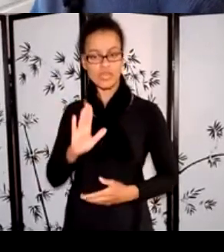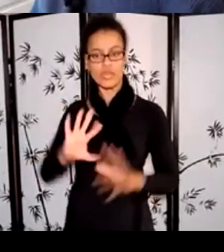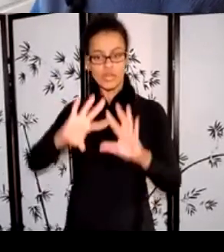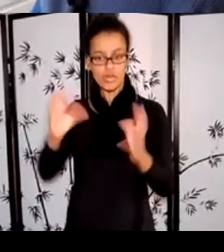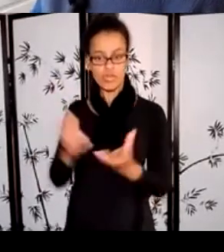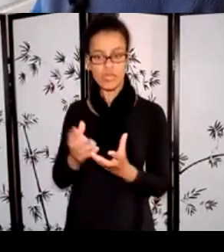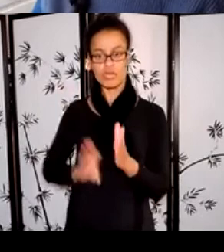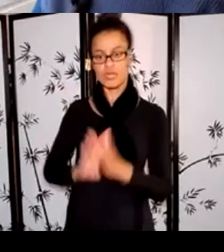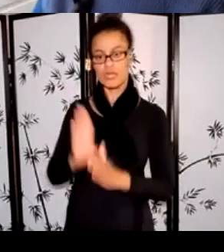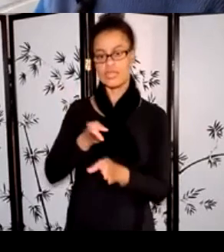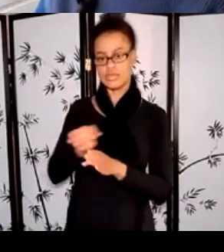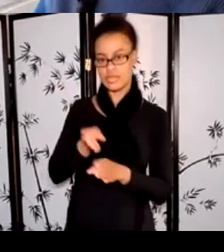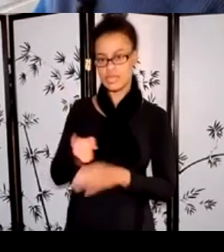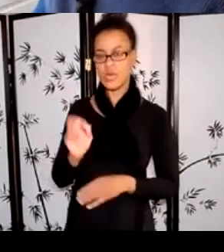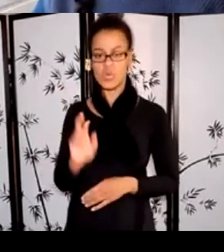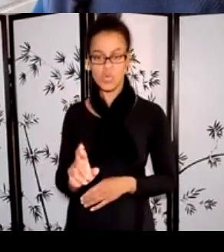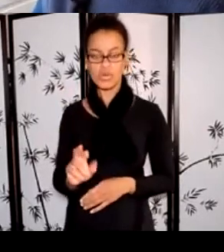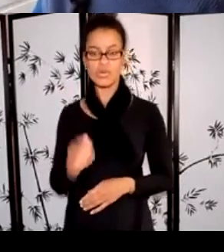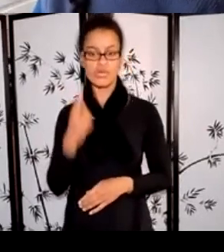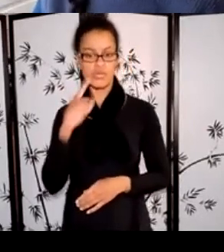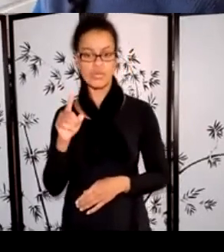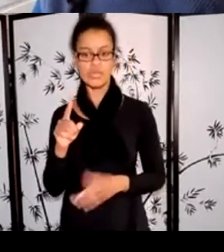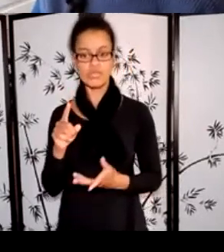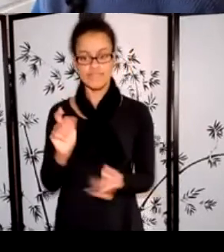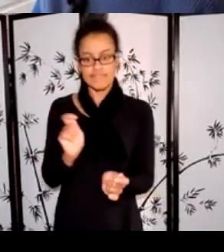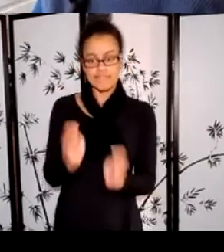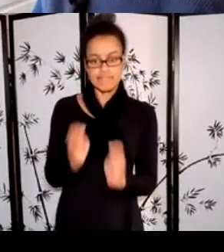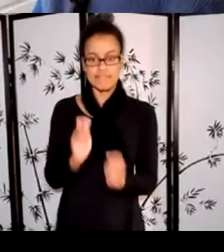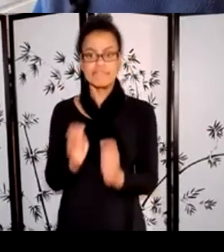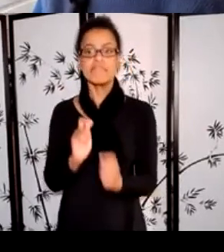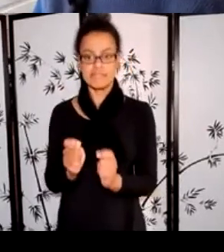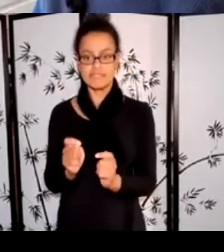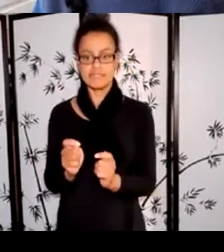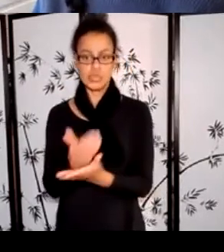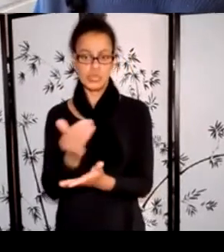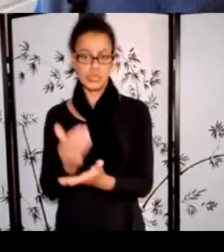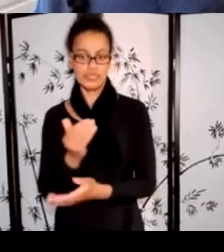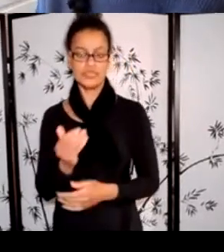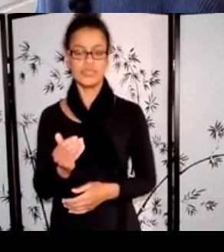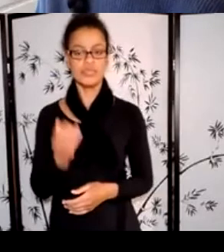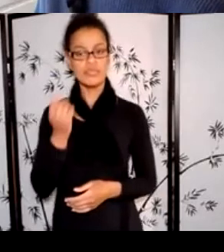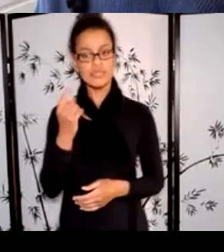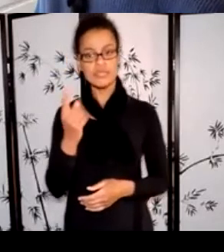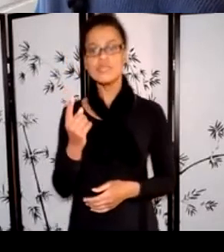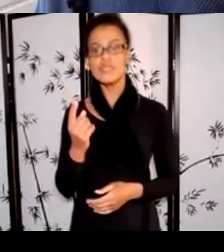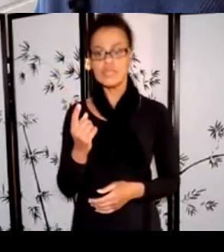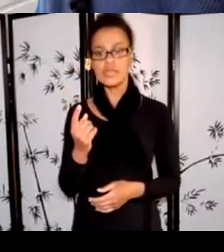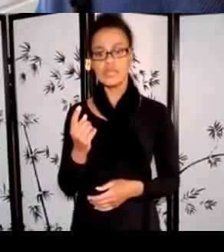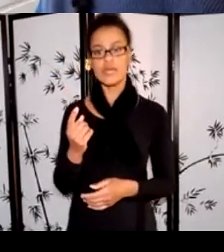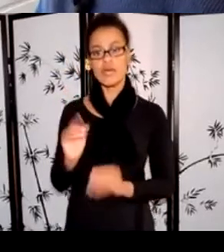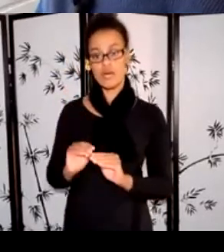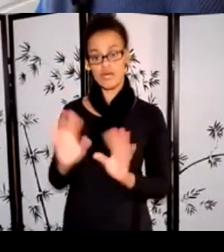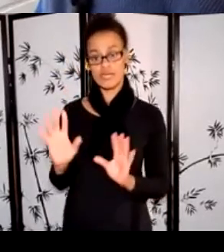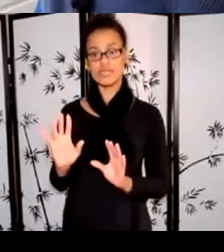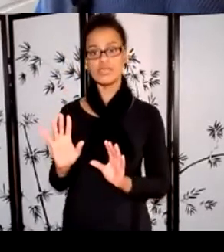This project may not have an artistic outcome or clear end result, but there should be clear reasoning with potential for learning and change in your